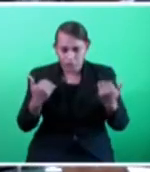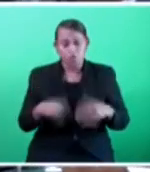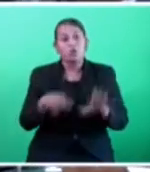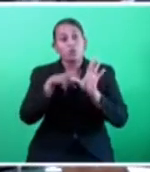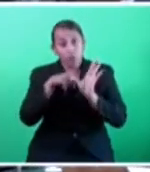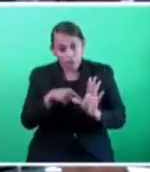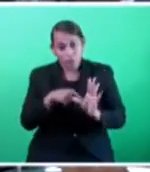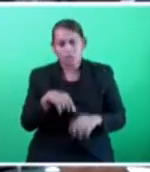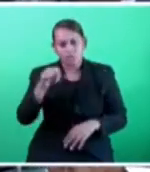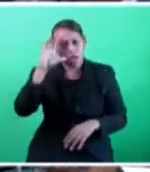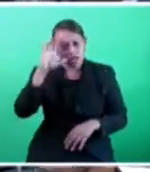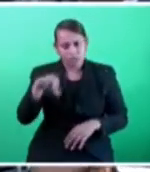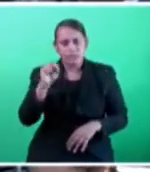listening.